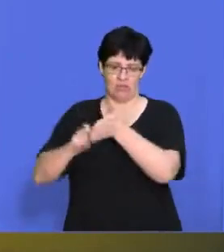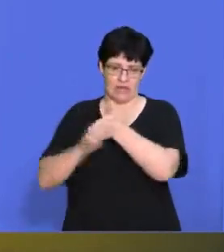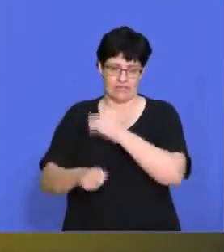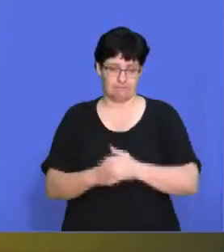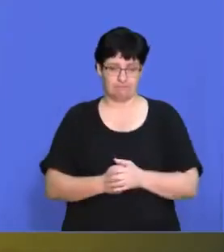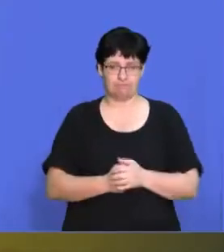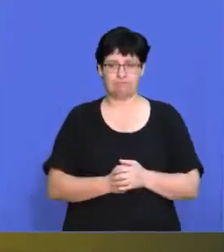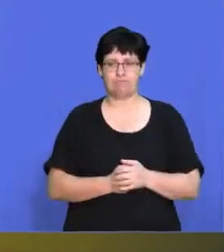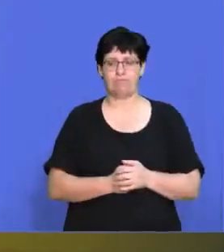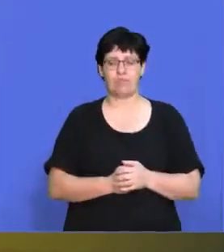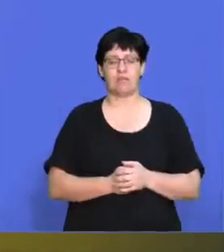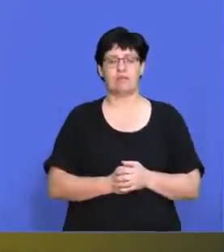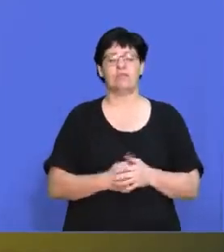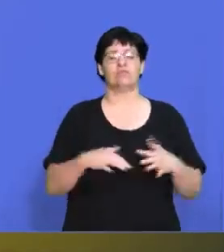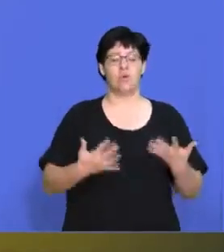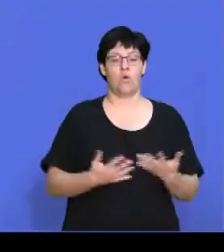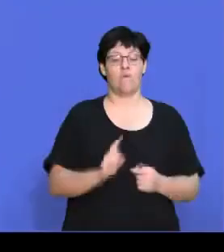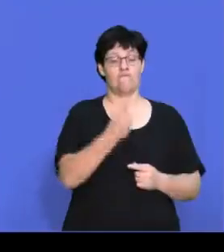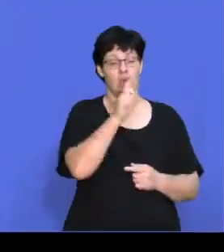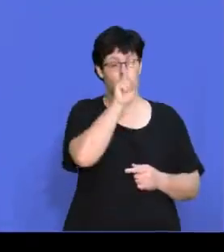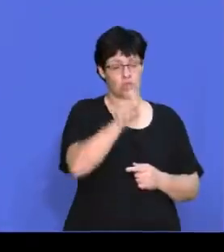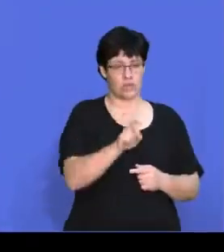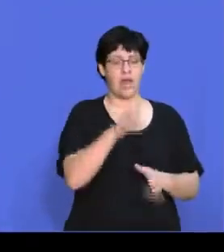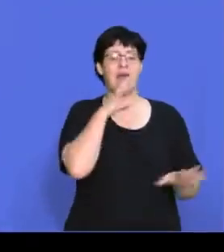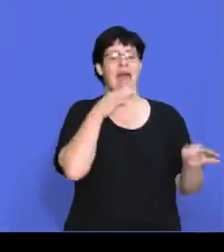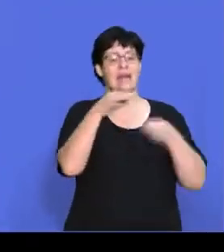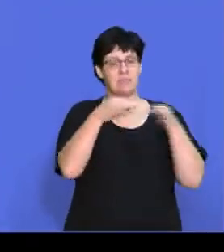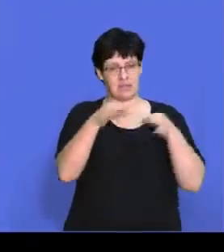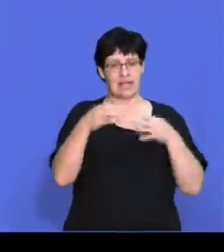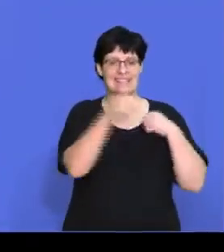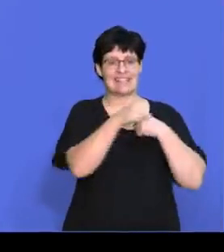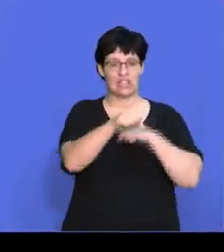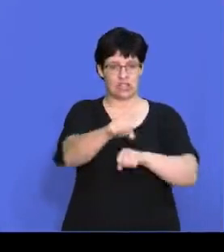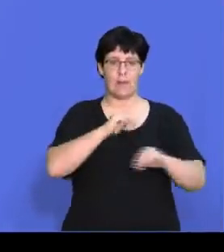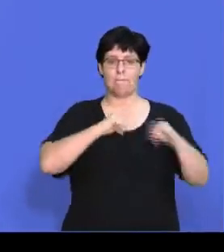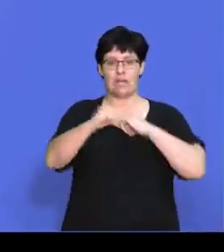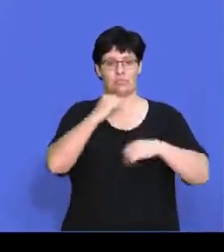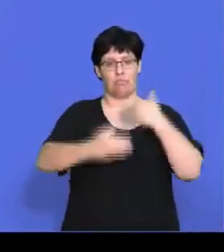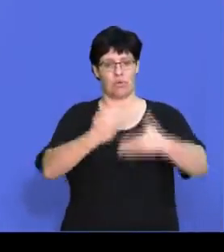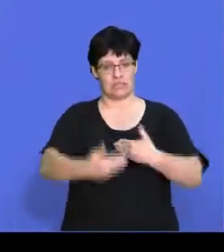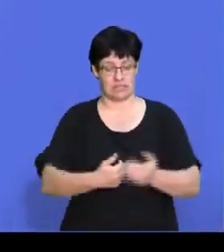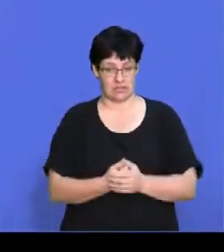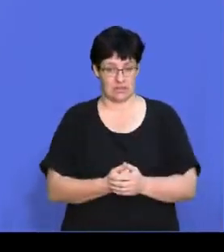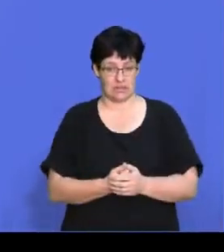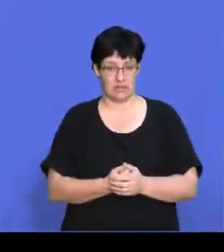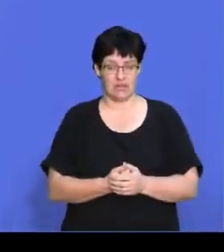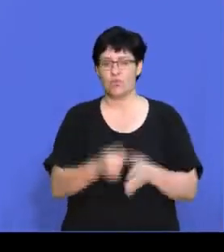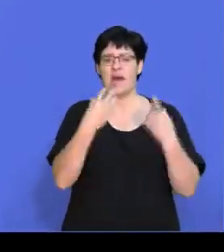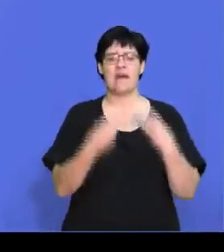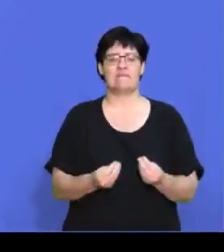essay. So if we go, the first question is, describe the strategic management process.